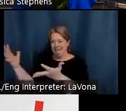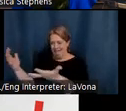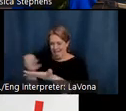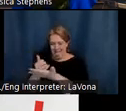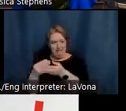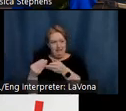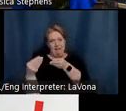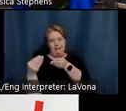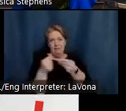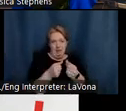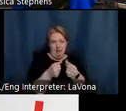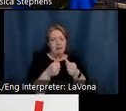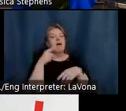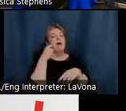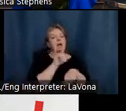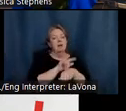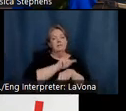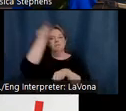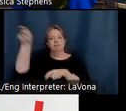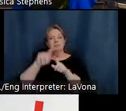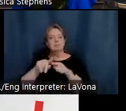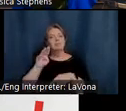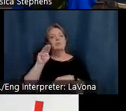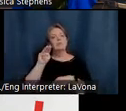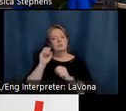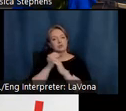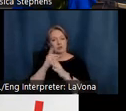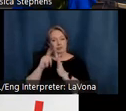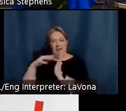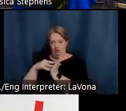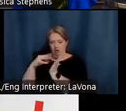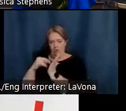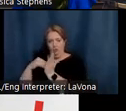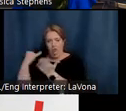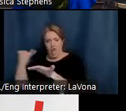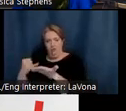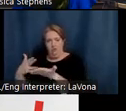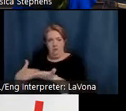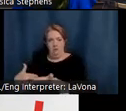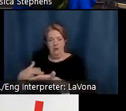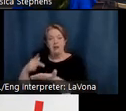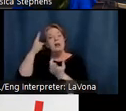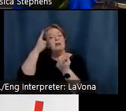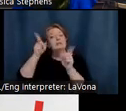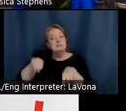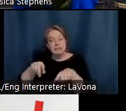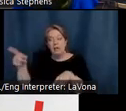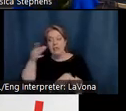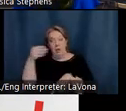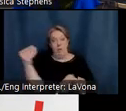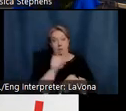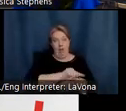the men in portraits when he returned to Indianapolis, or in paintings that he created while abroad.